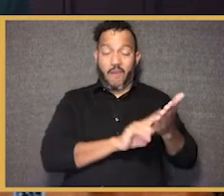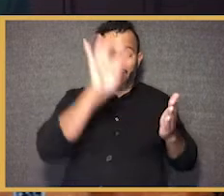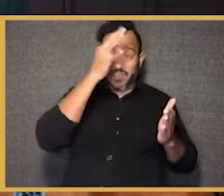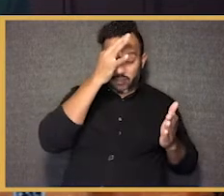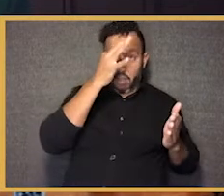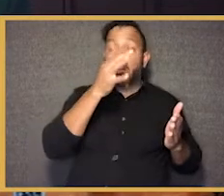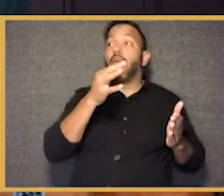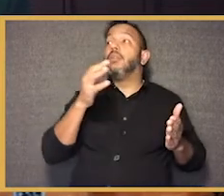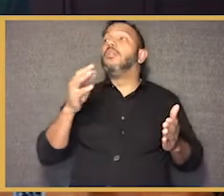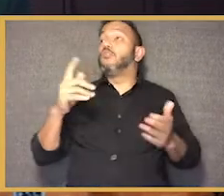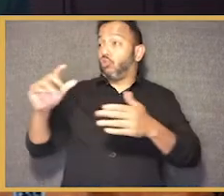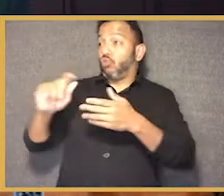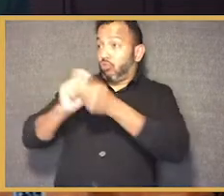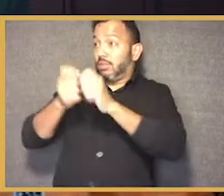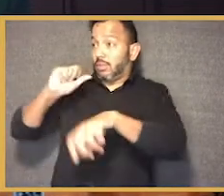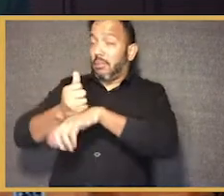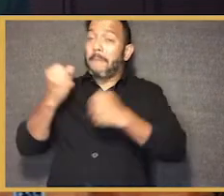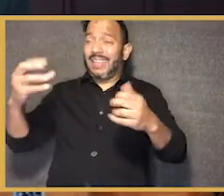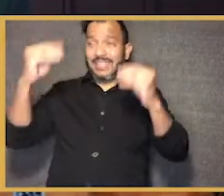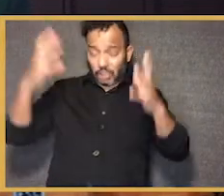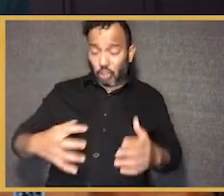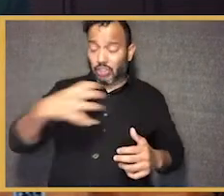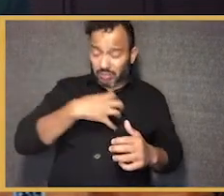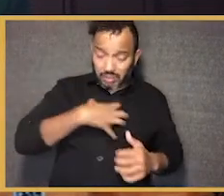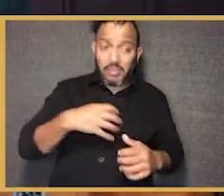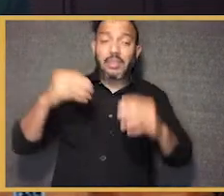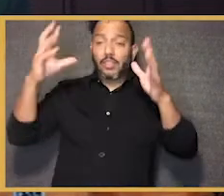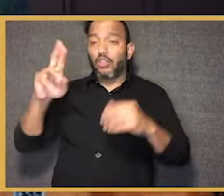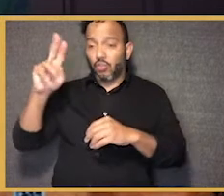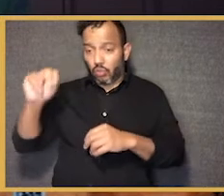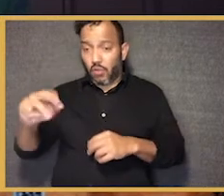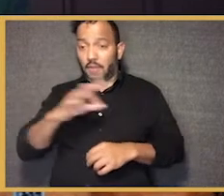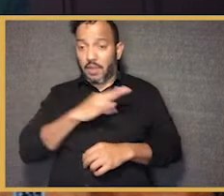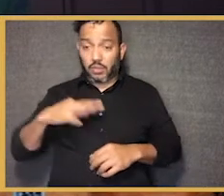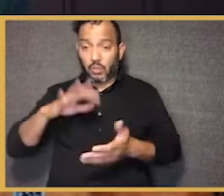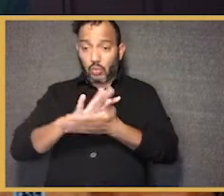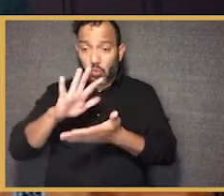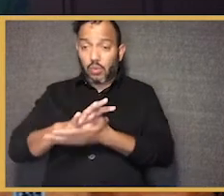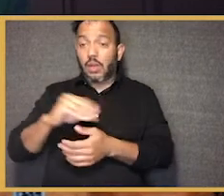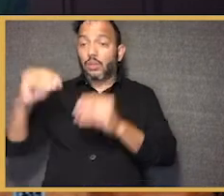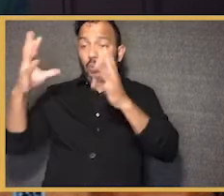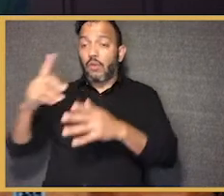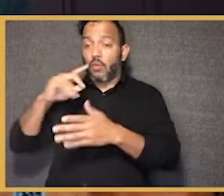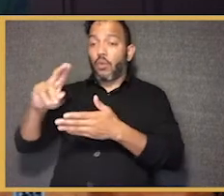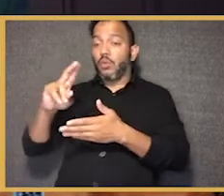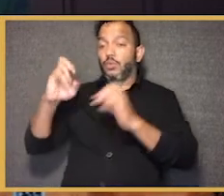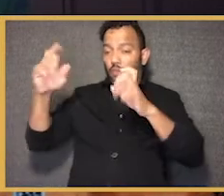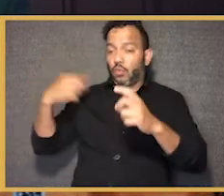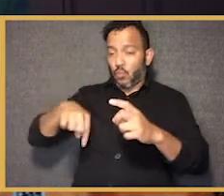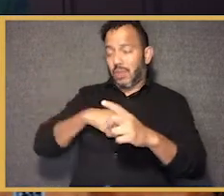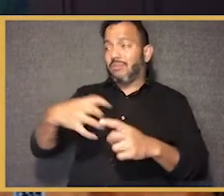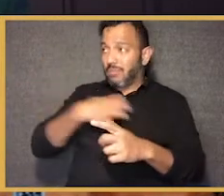These measures came under heavy criticism from teachers, teachers unions, faculty members from schools of